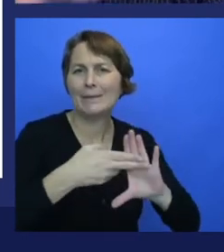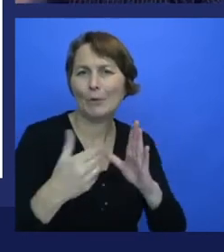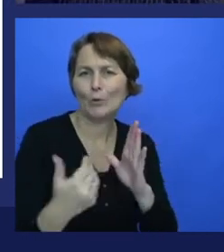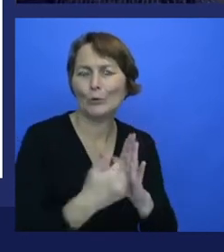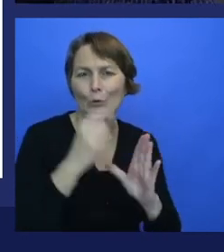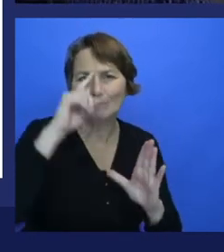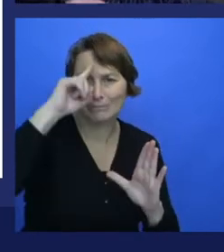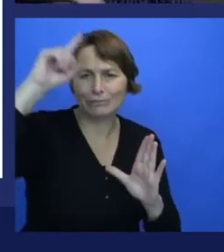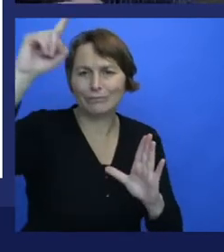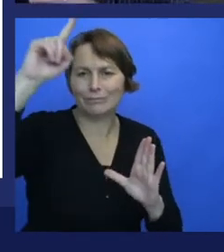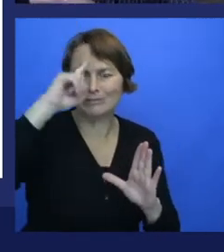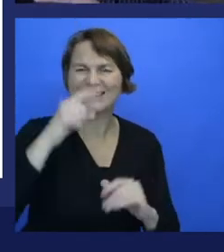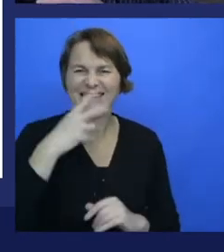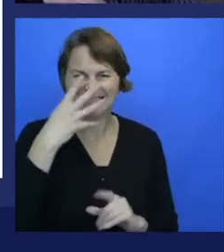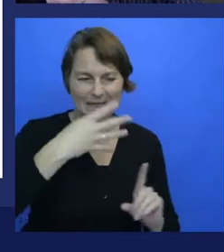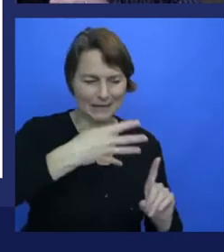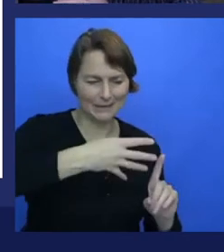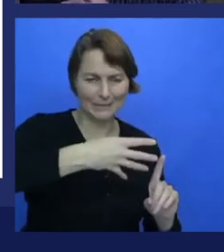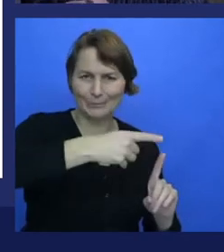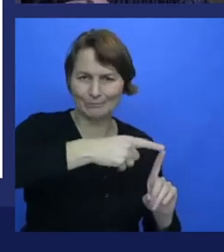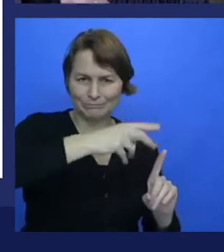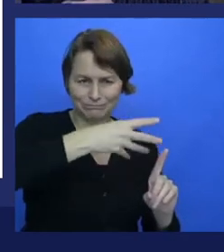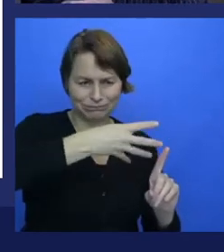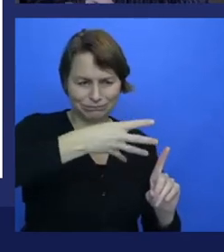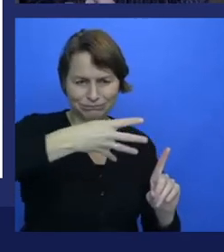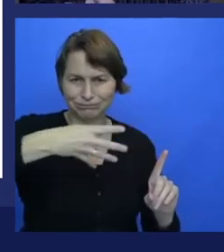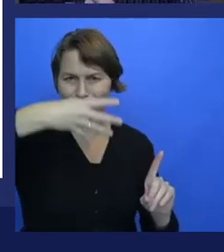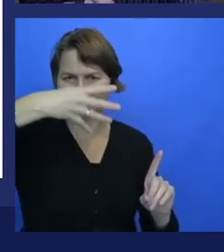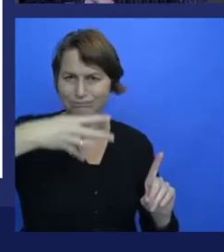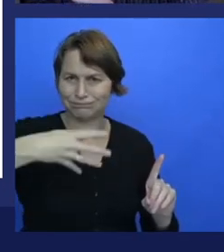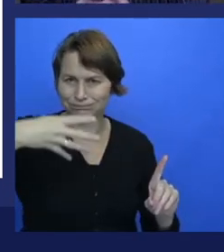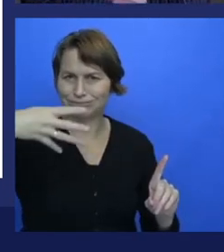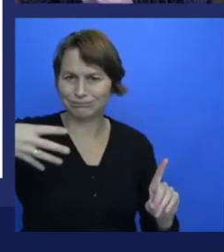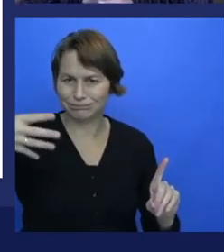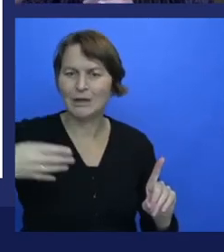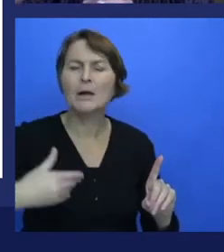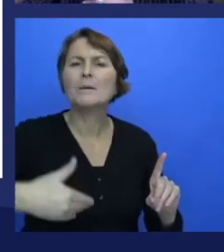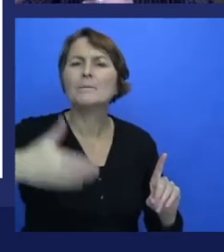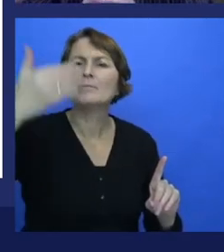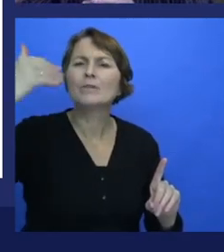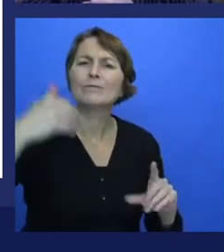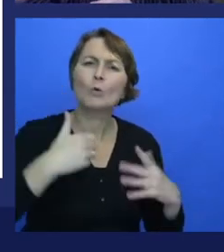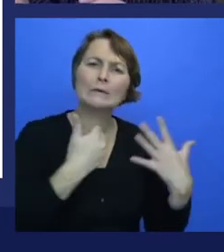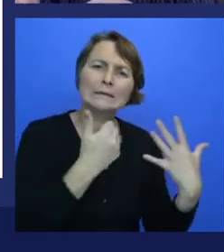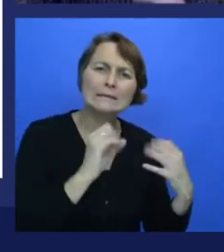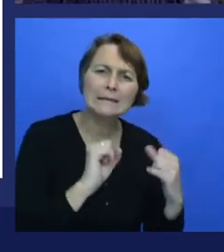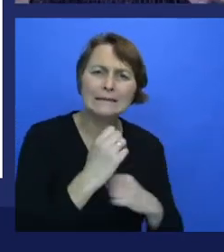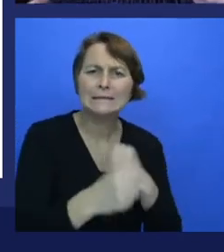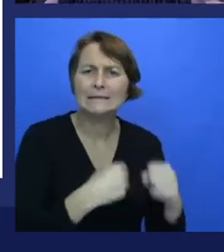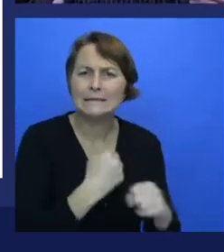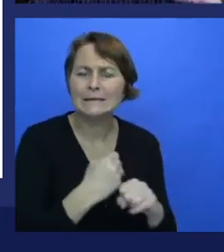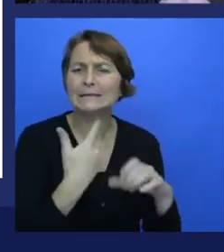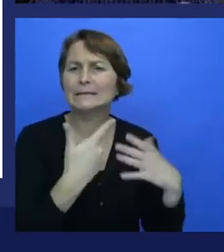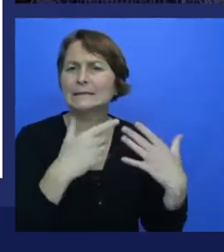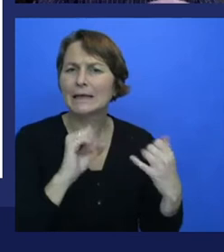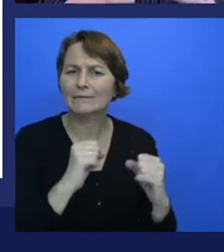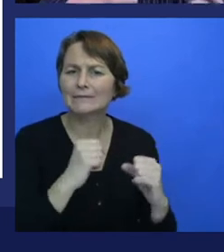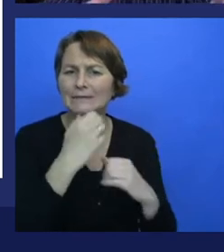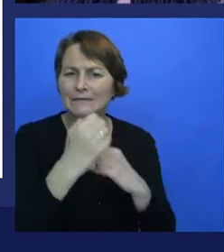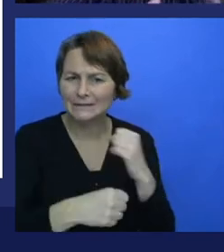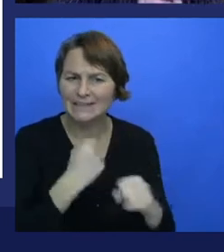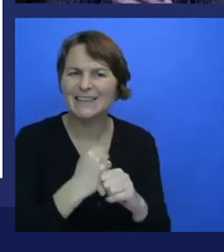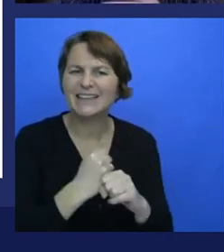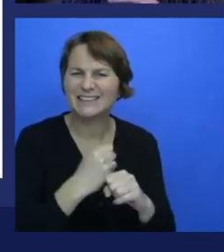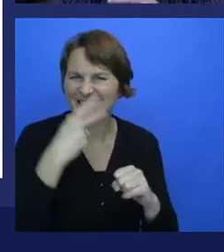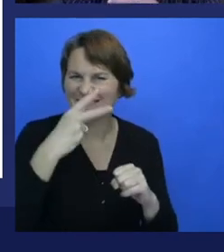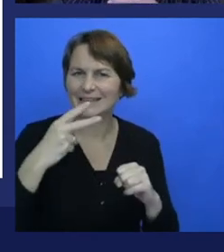the technologies that were worked on in the 50s and the 60s by Minsky and their folks. So the shortest line there, and then the expert systems from the 70s. And